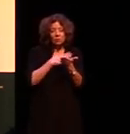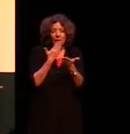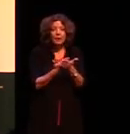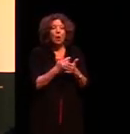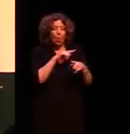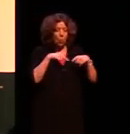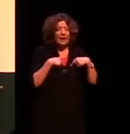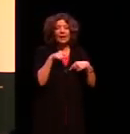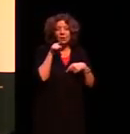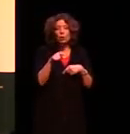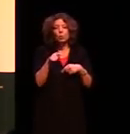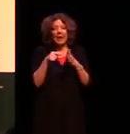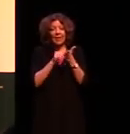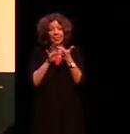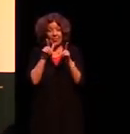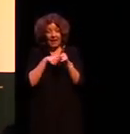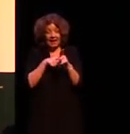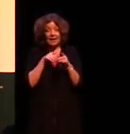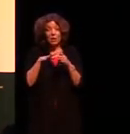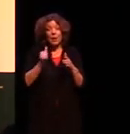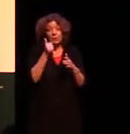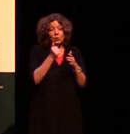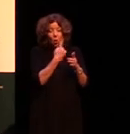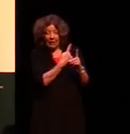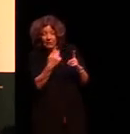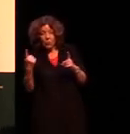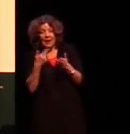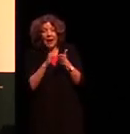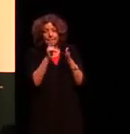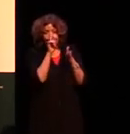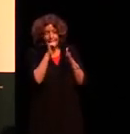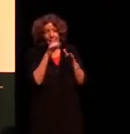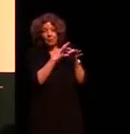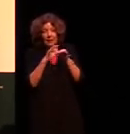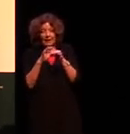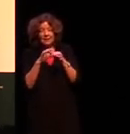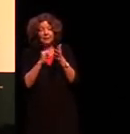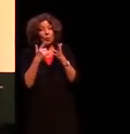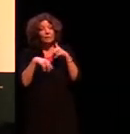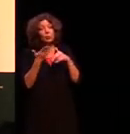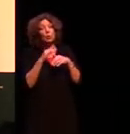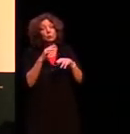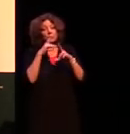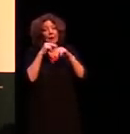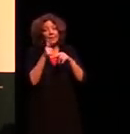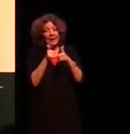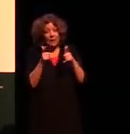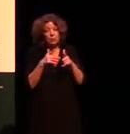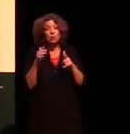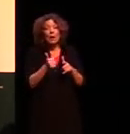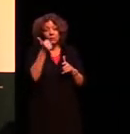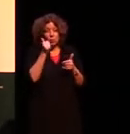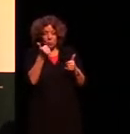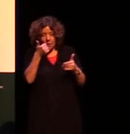because you need to know for everyone how people are related and clearly this means that if you're going to speak Lardell you need to have people's